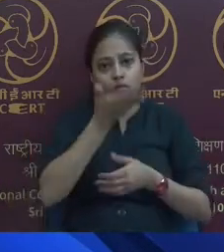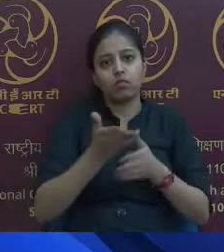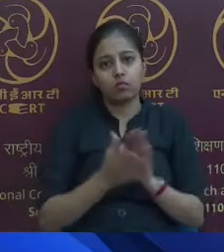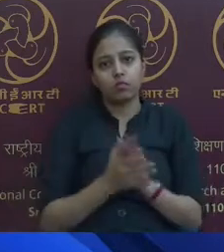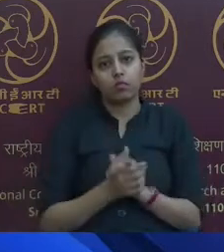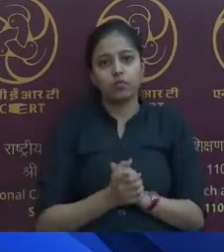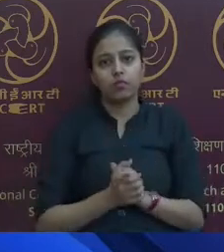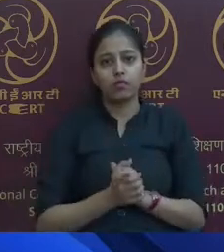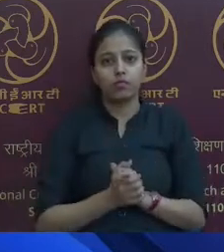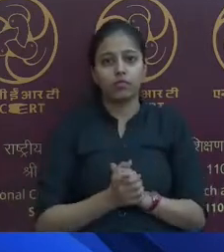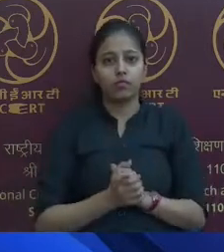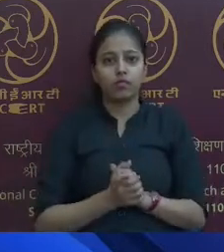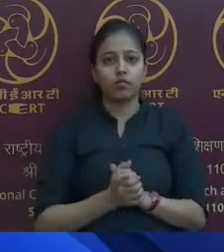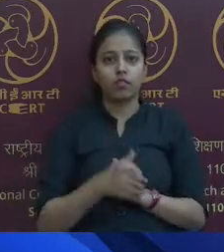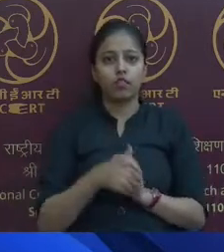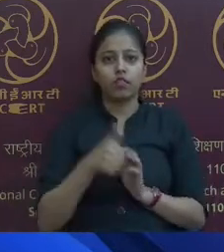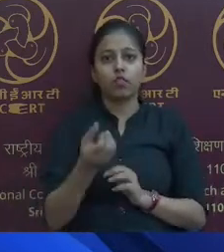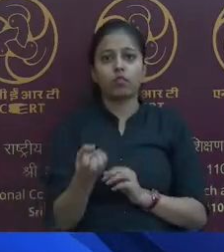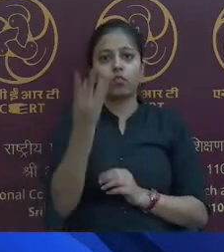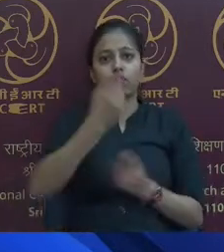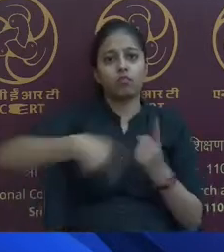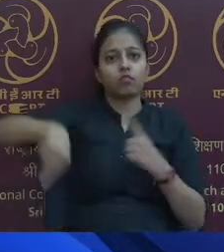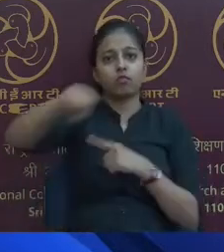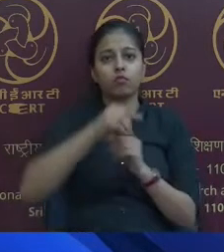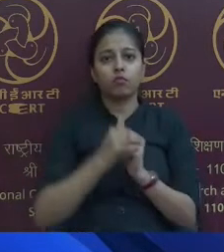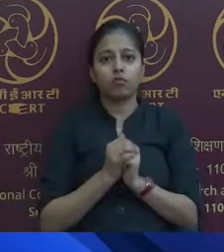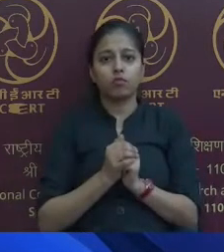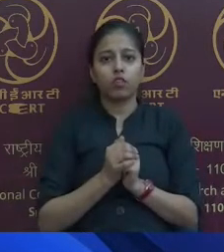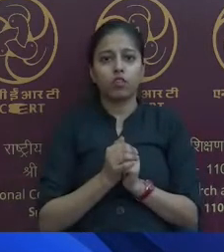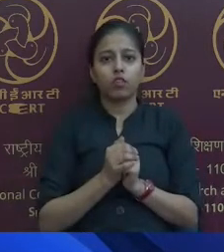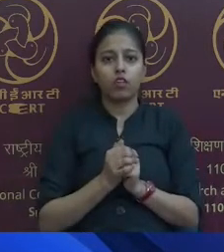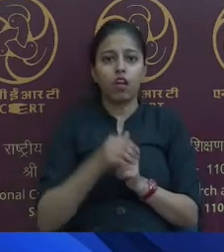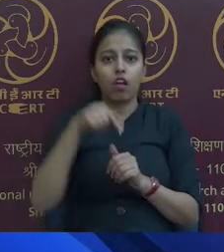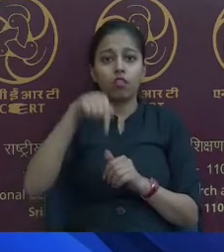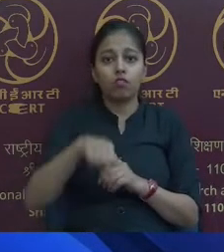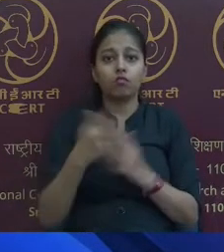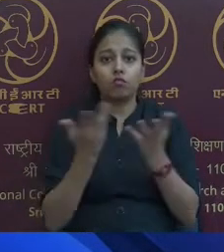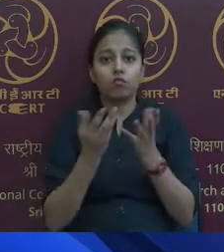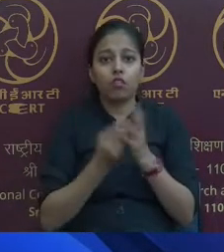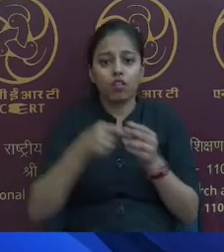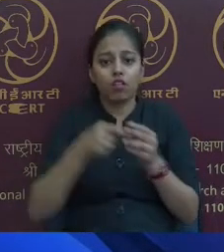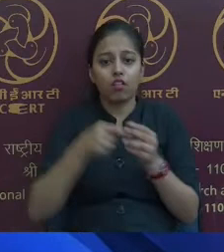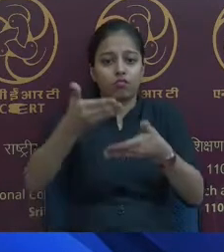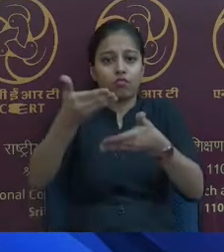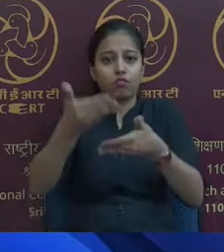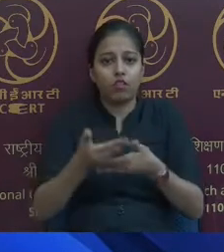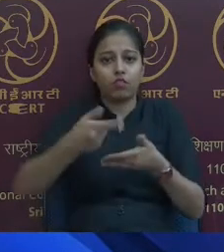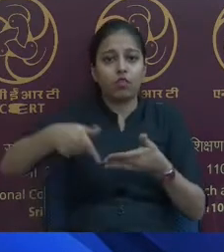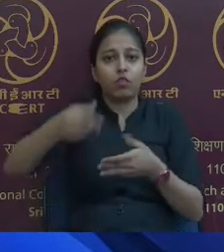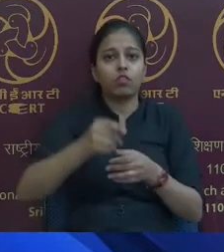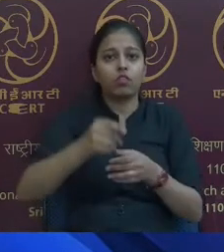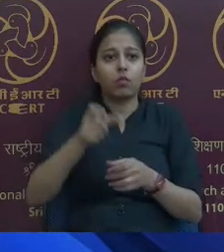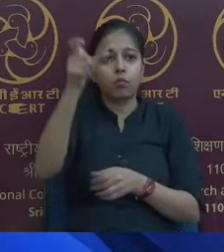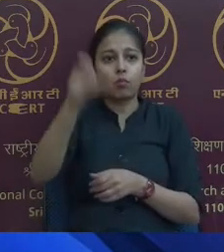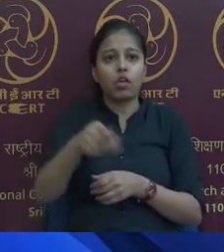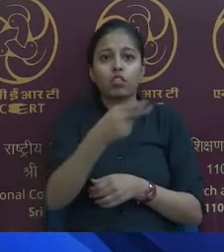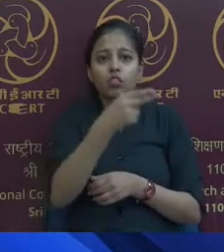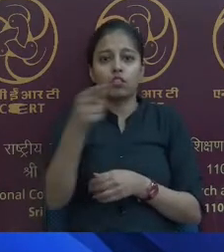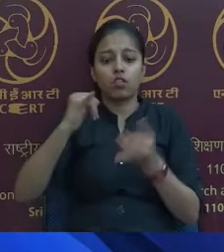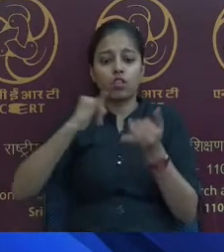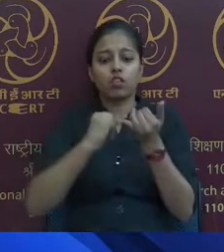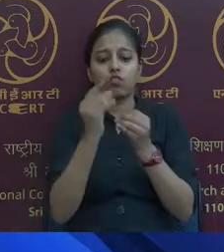Good morning, everybody. At the outset, I welcome Honorable Dr. Subha Sarkar,